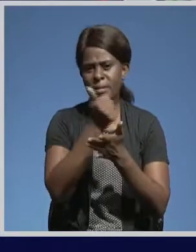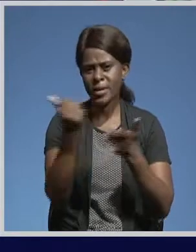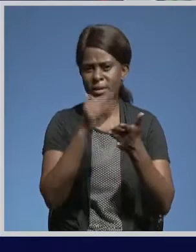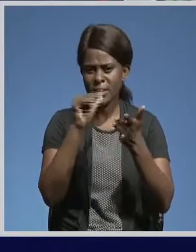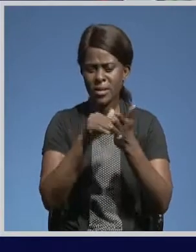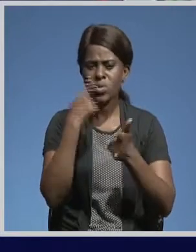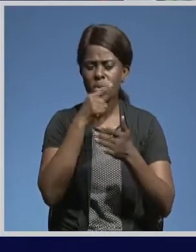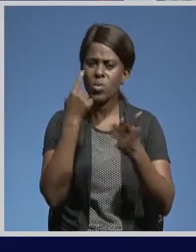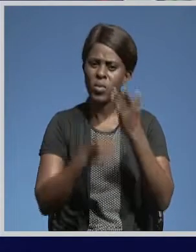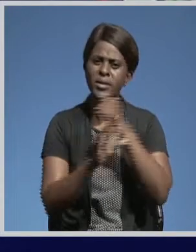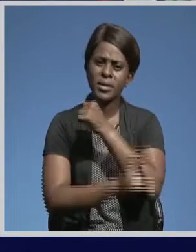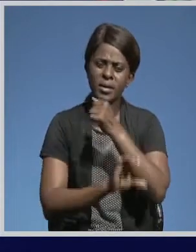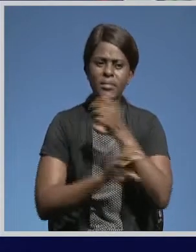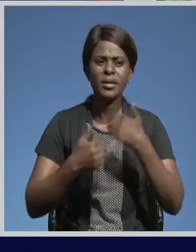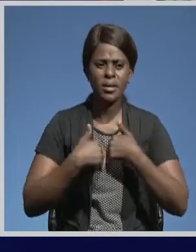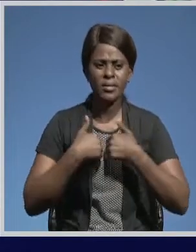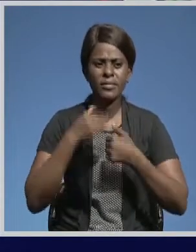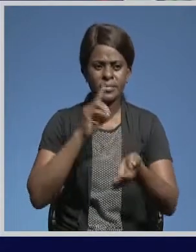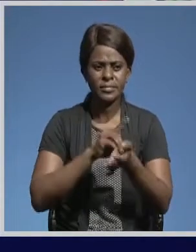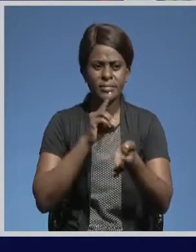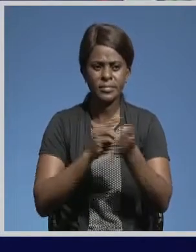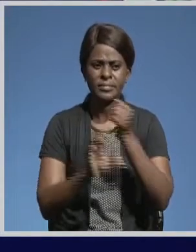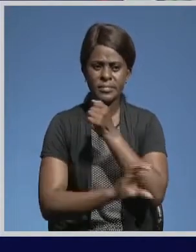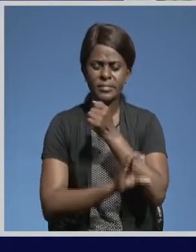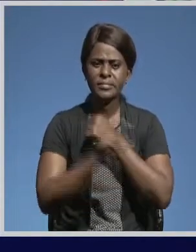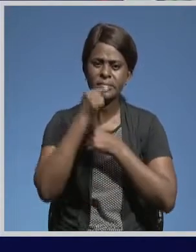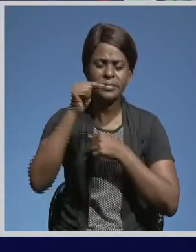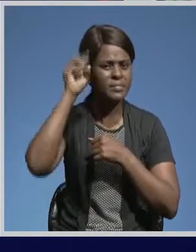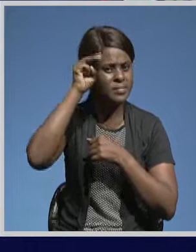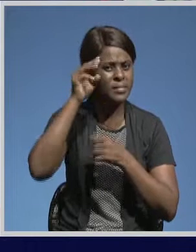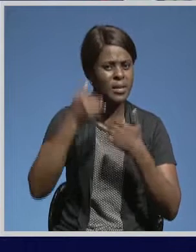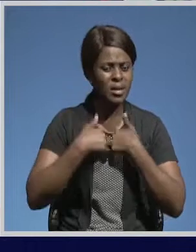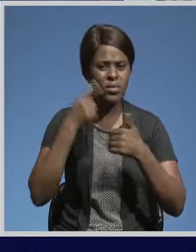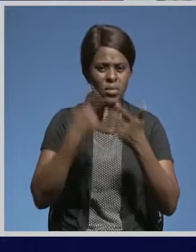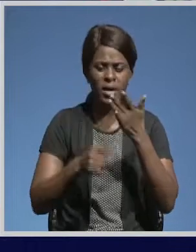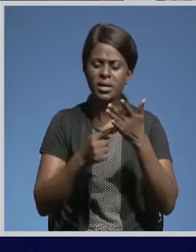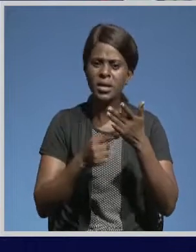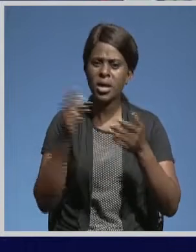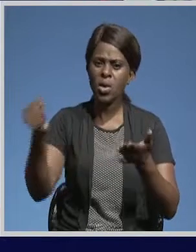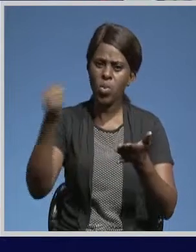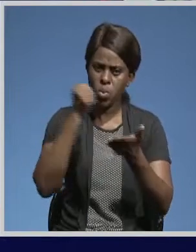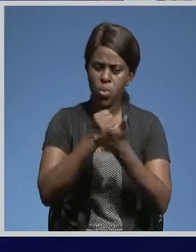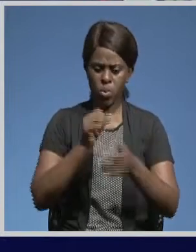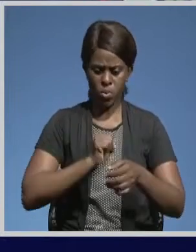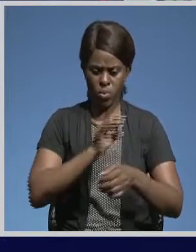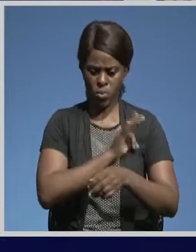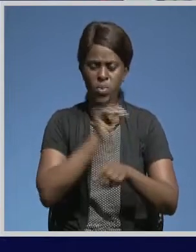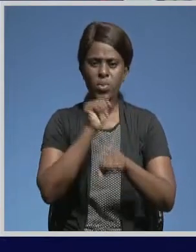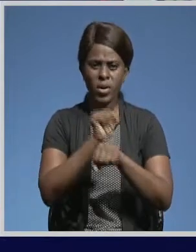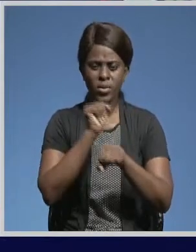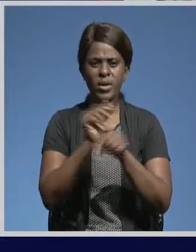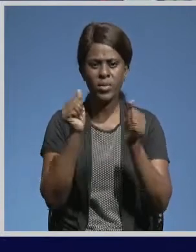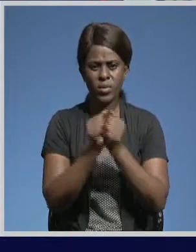that the country has. Dr. Chanda says the ministry has since seconded staff to work in collaboration with the